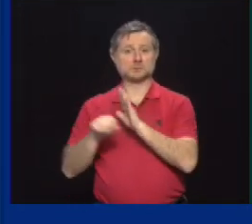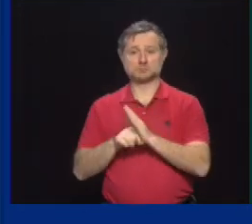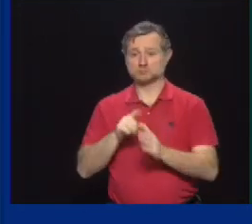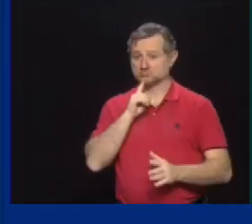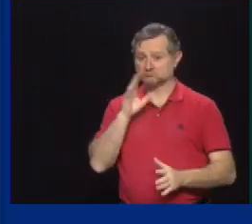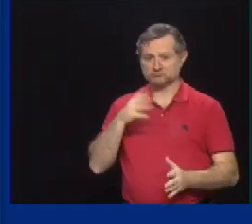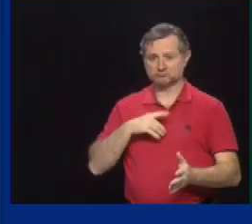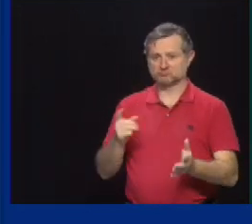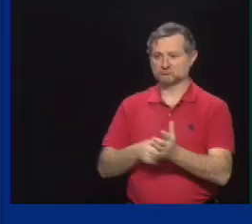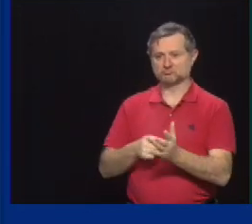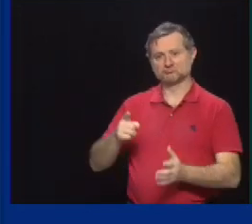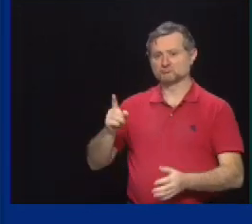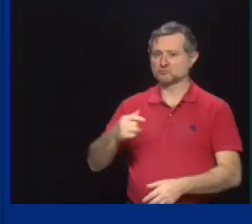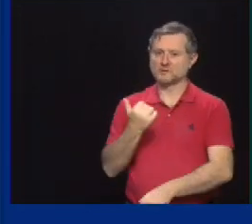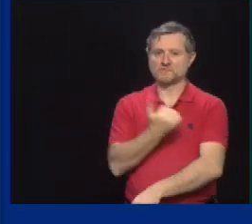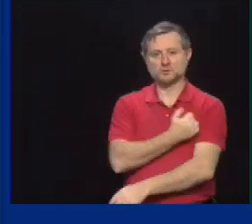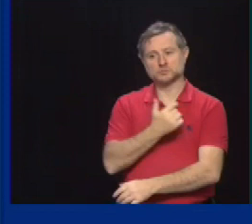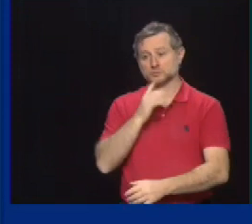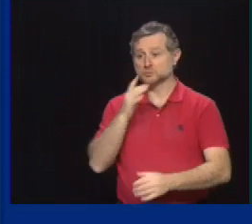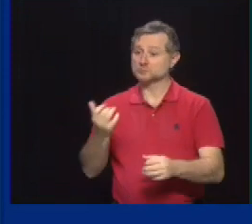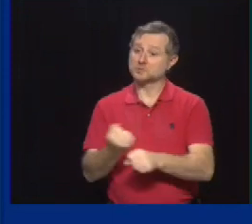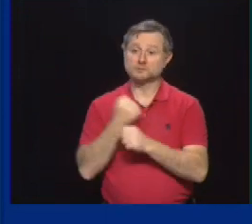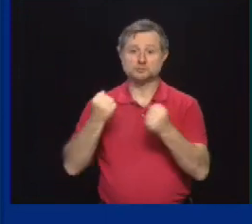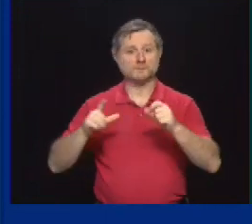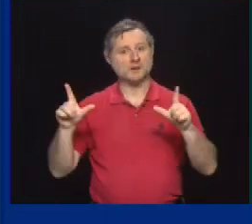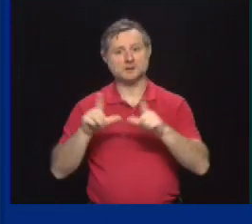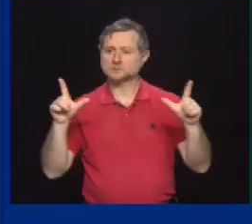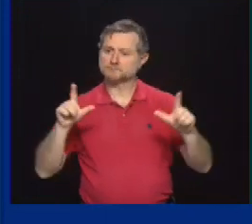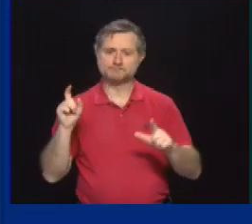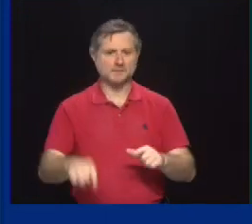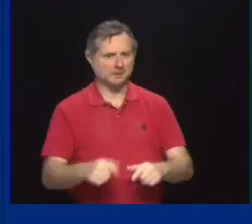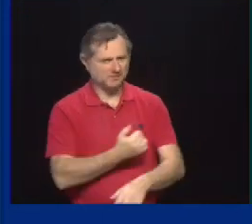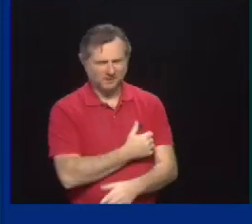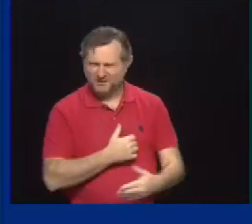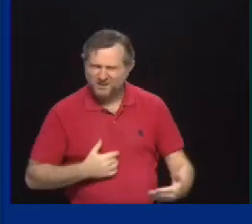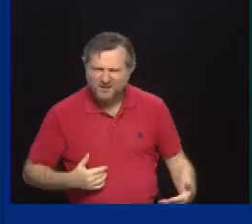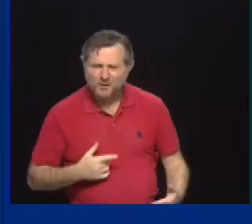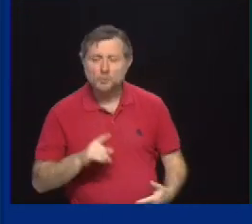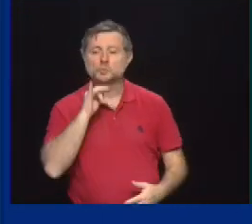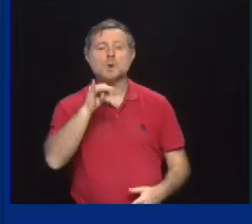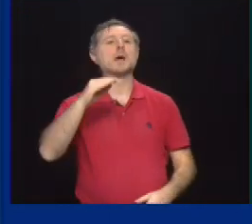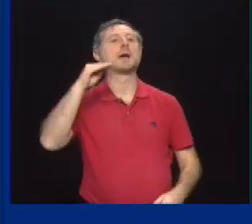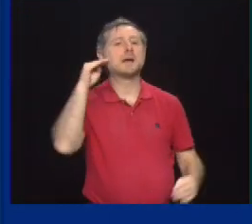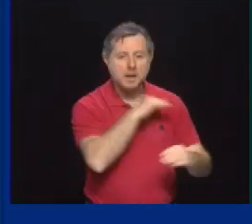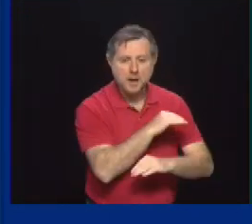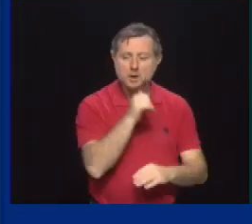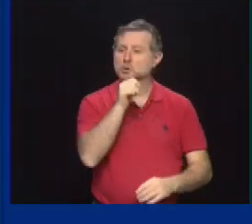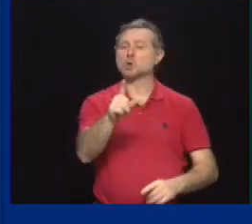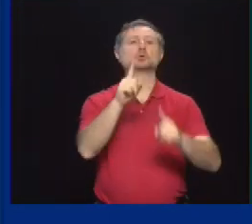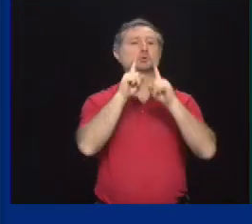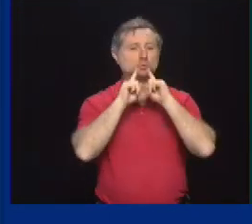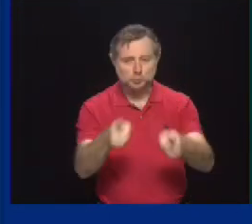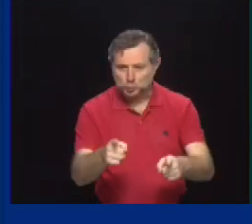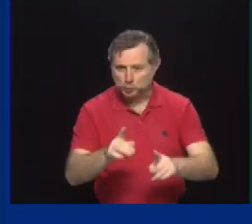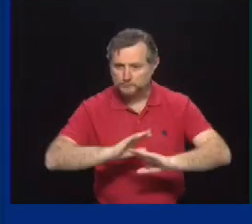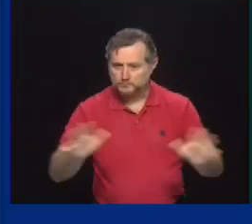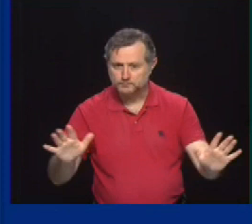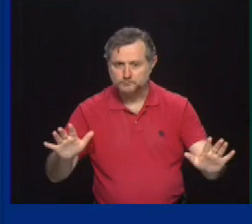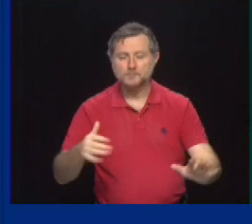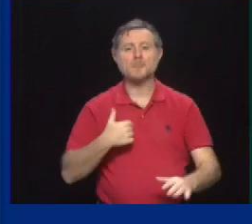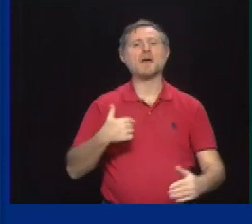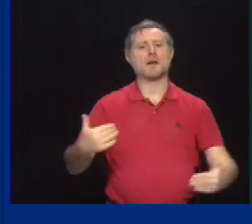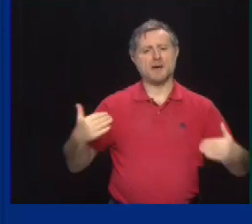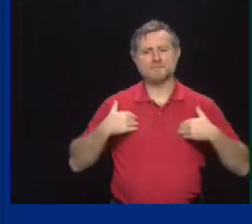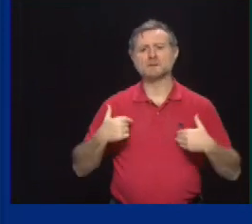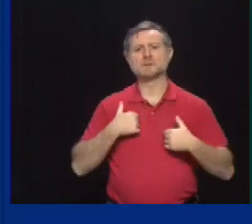putting out falsities, putting out lies, and it is dangerous. So we want people to get the facts. We have a get out the facts campaign to combat